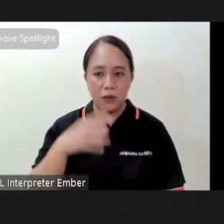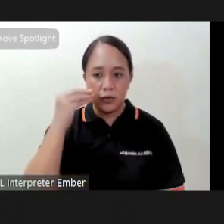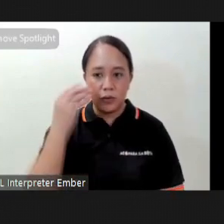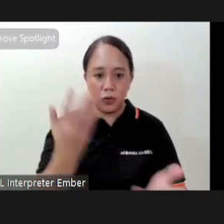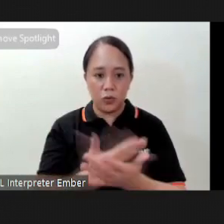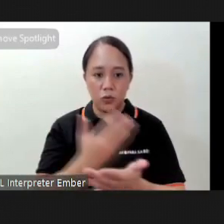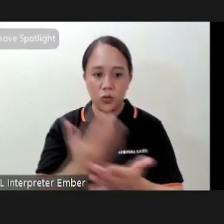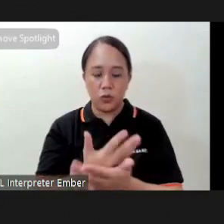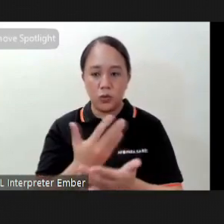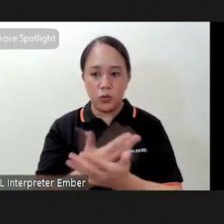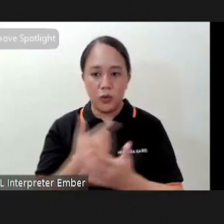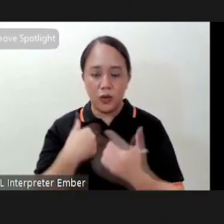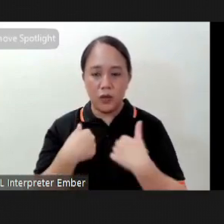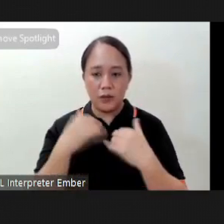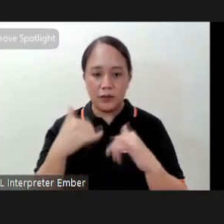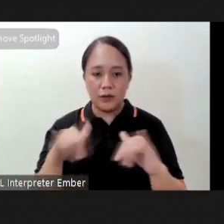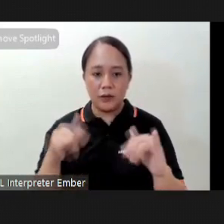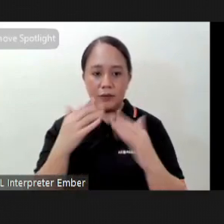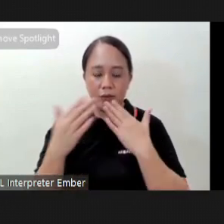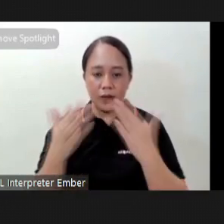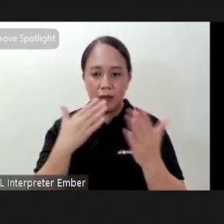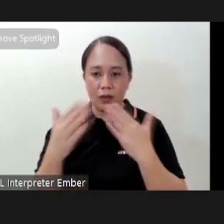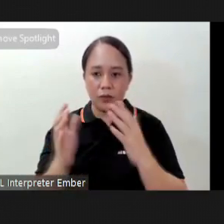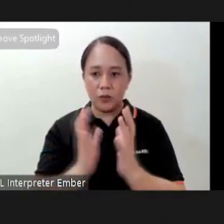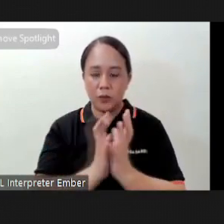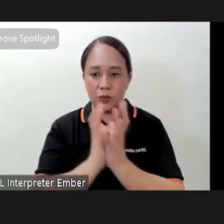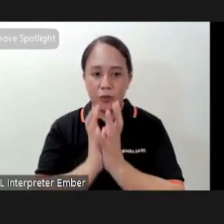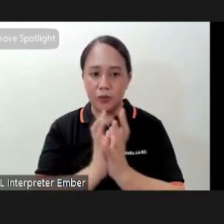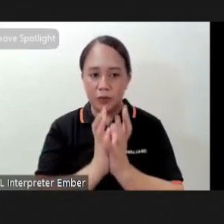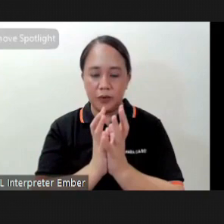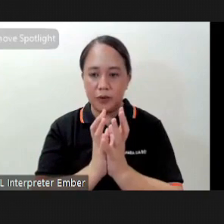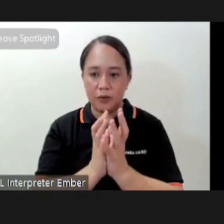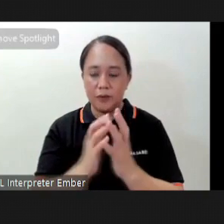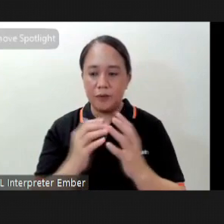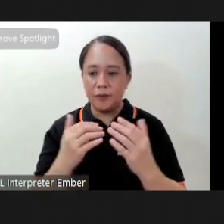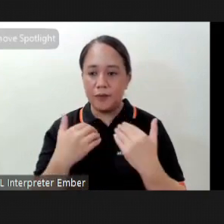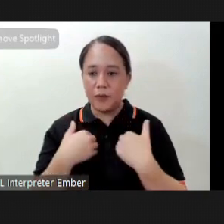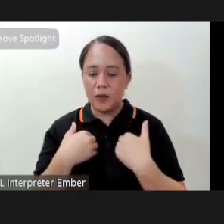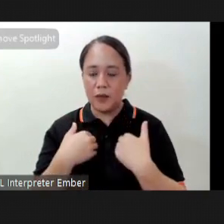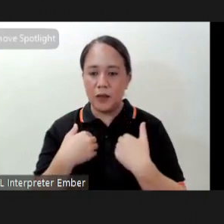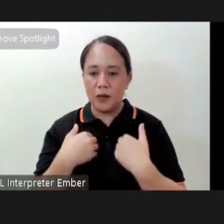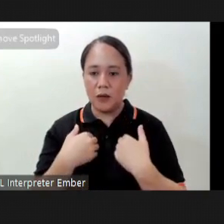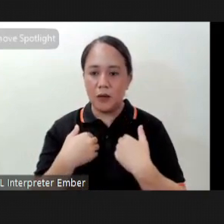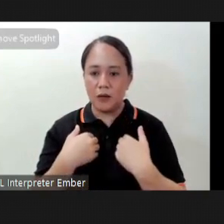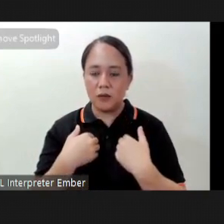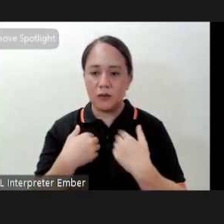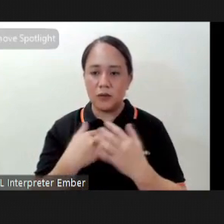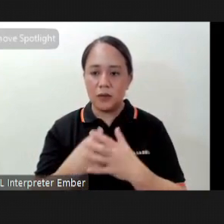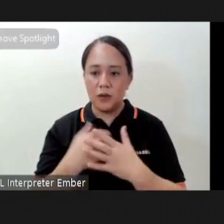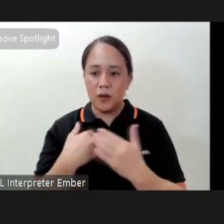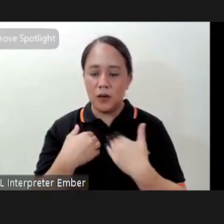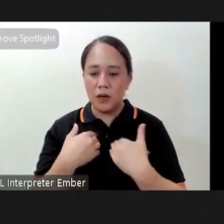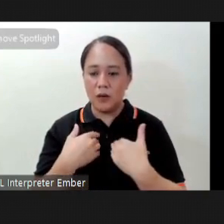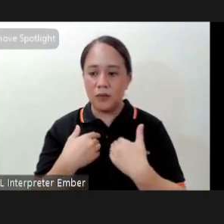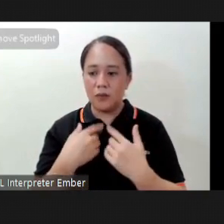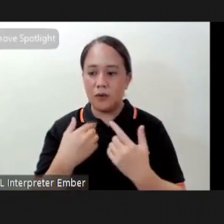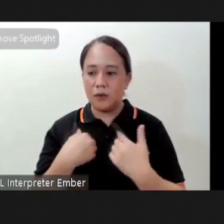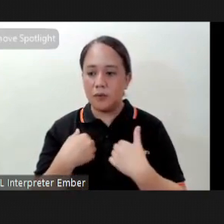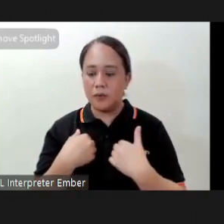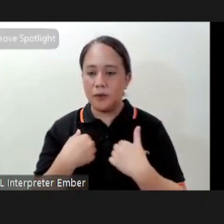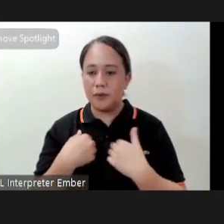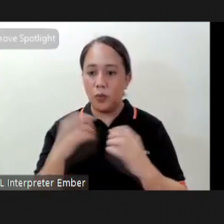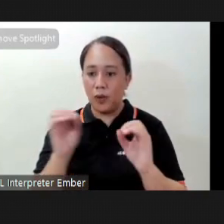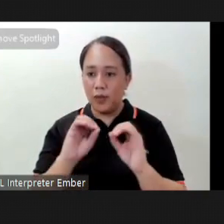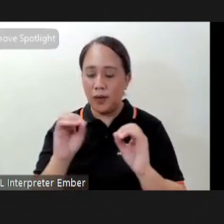and that is all thanks to the community behind rope flow we have time to answer questions now but if ever we run out of